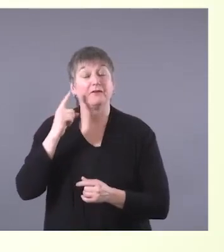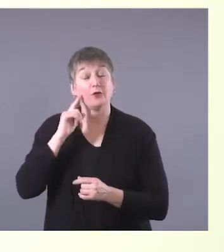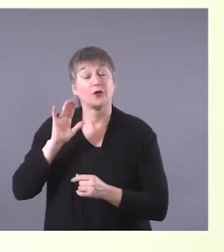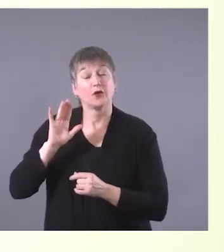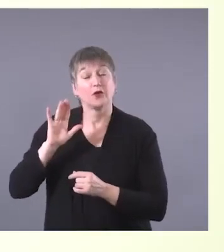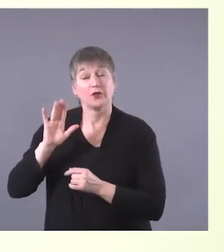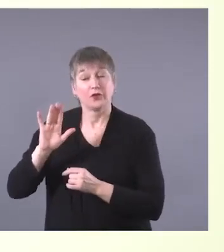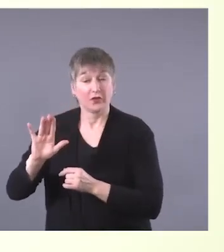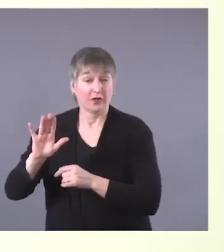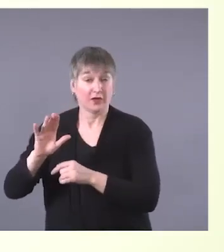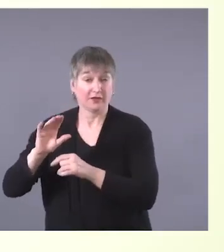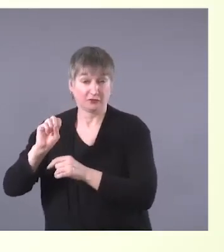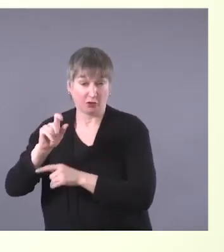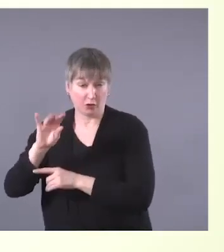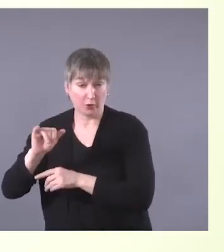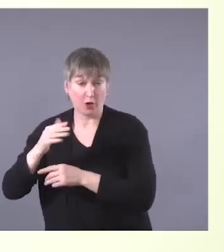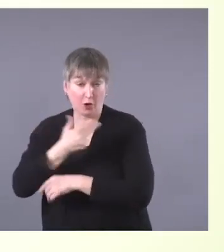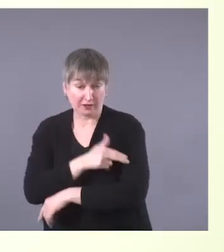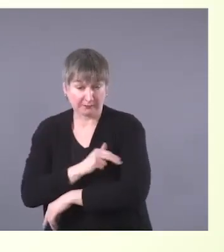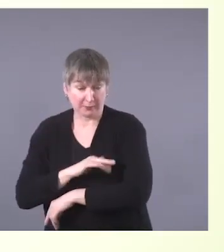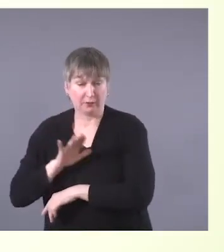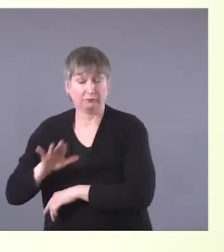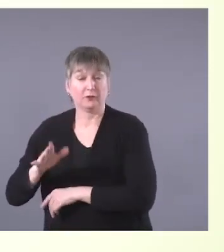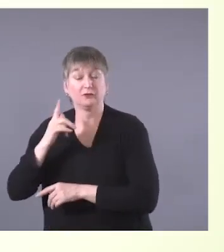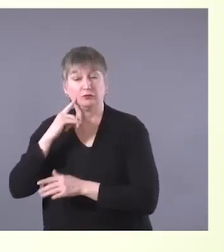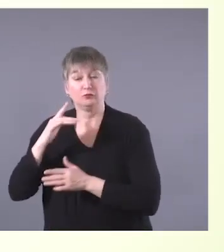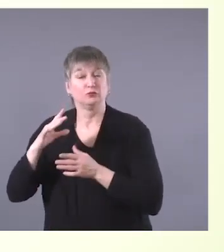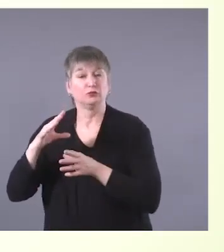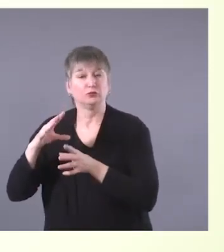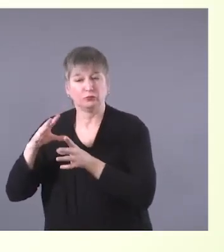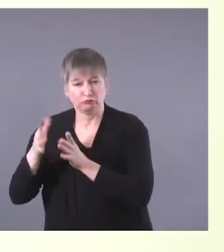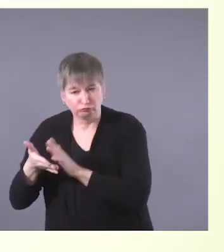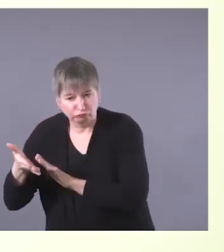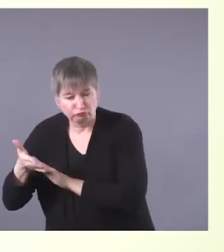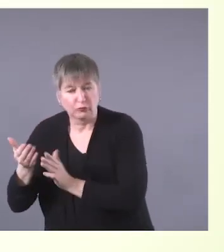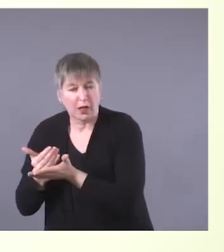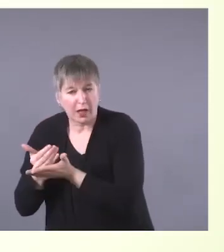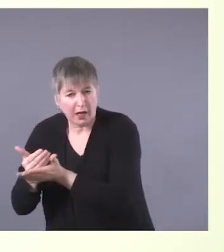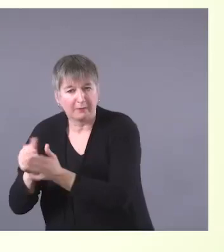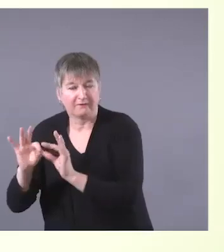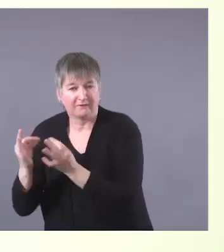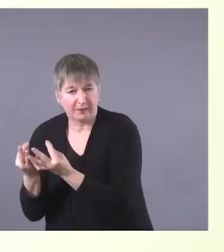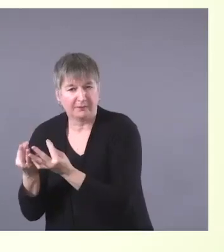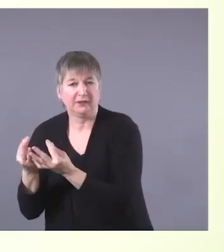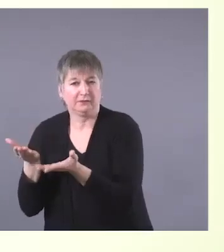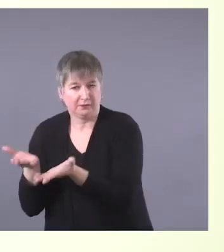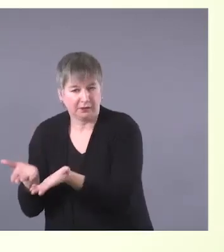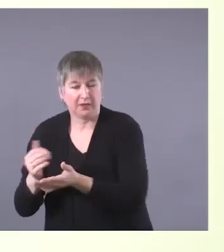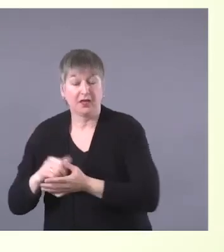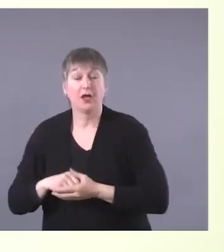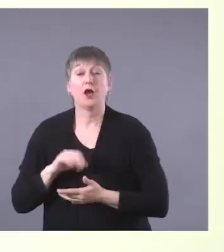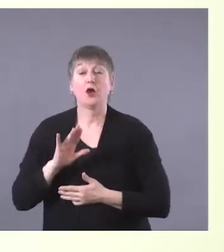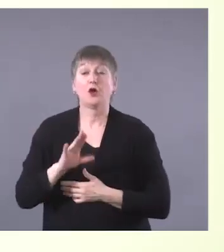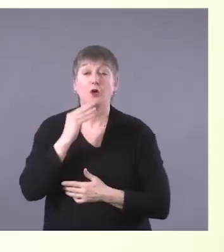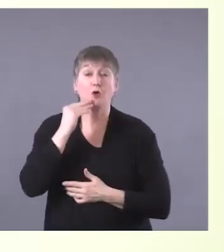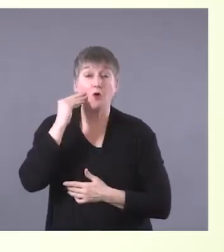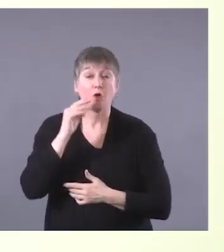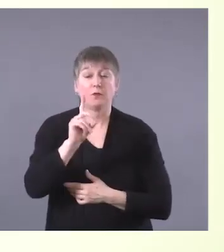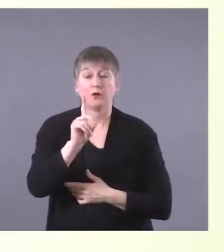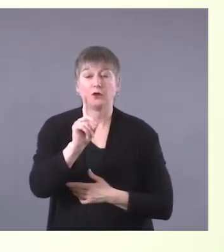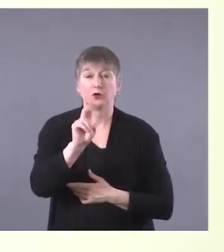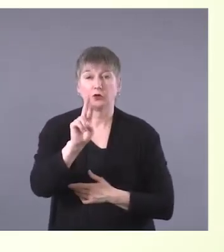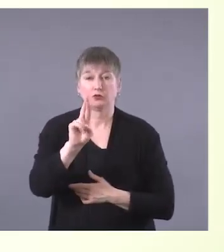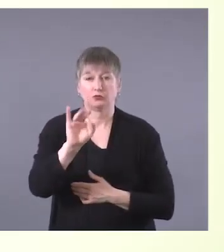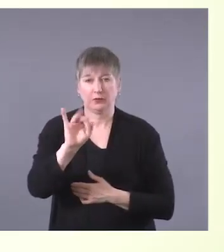Children's Hospital. She is a member of the Drift Pile Cree Nation in the Treaty 8 territory. Her unique